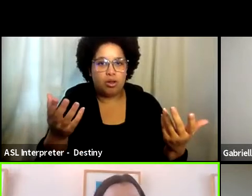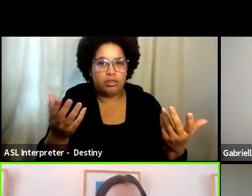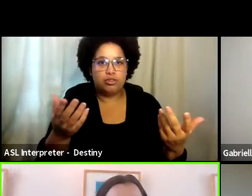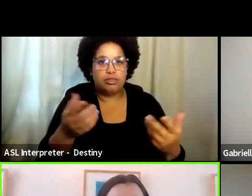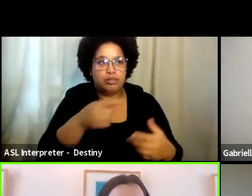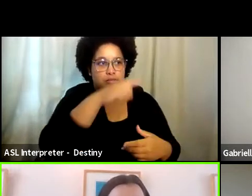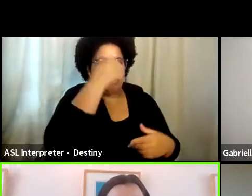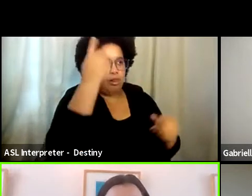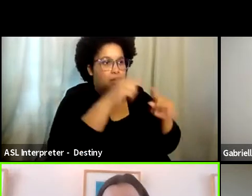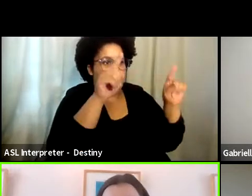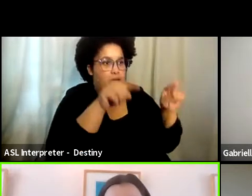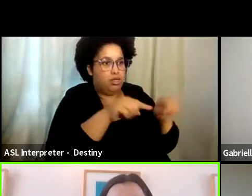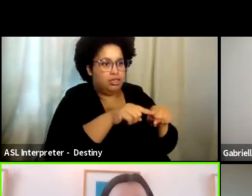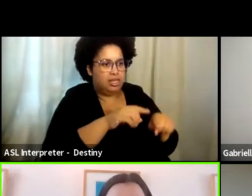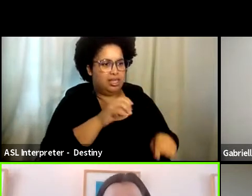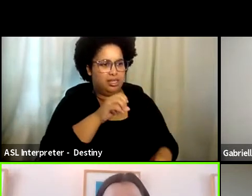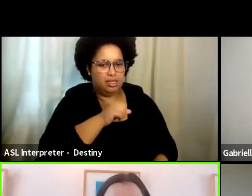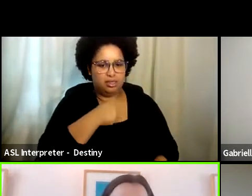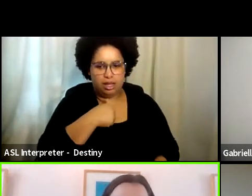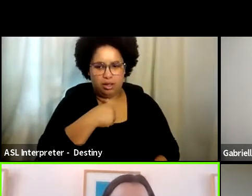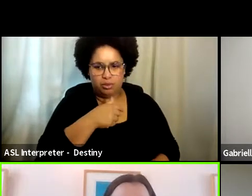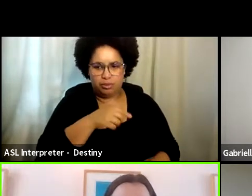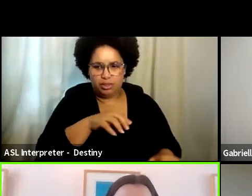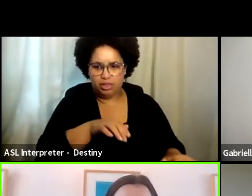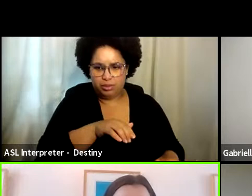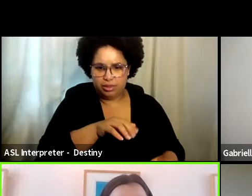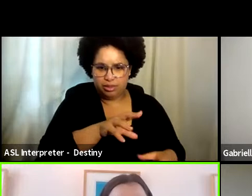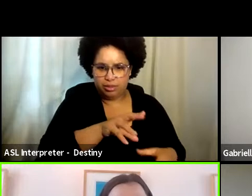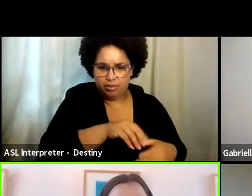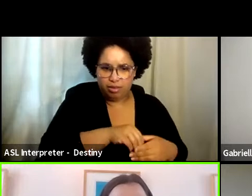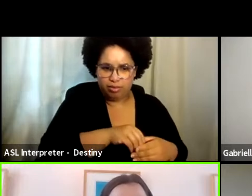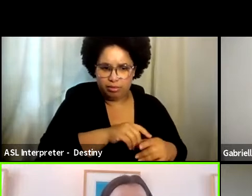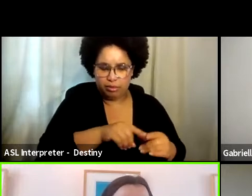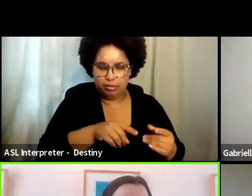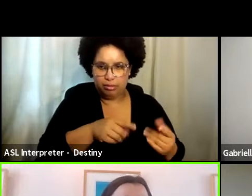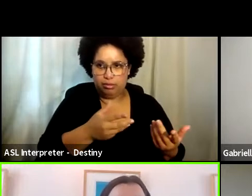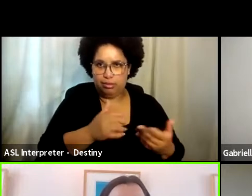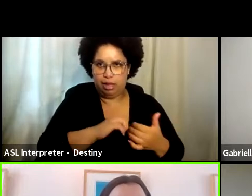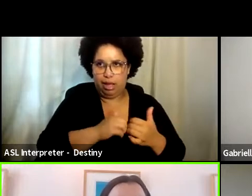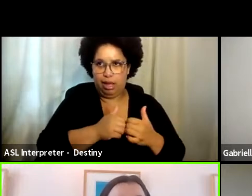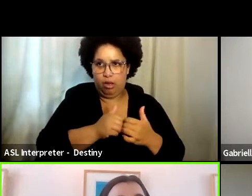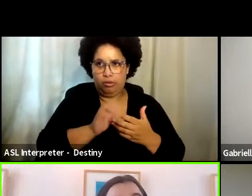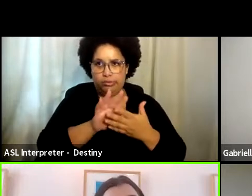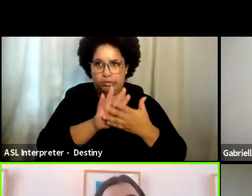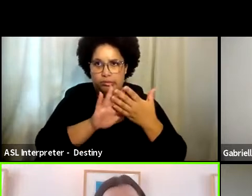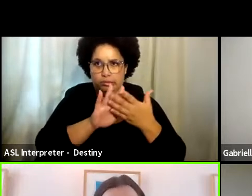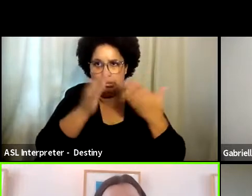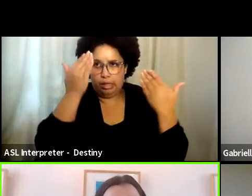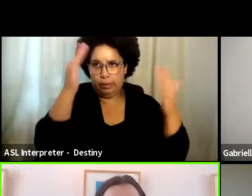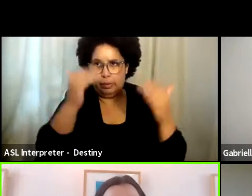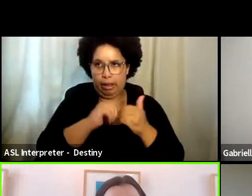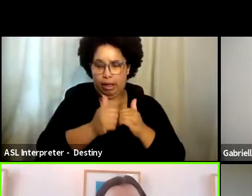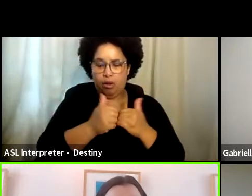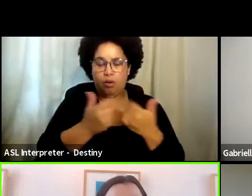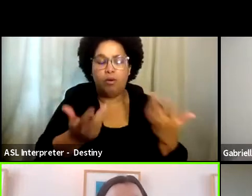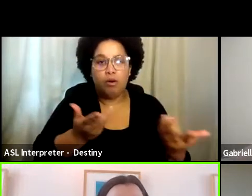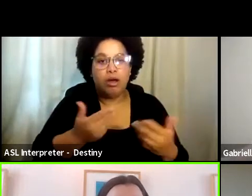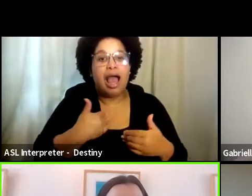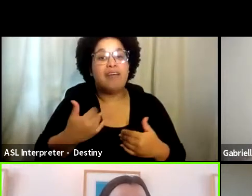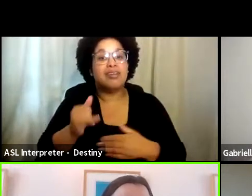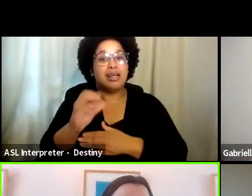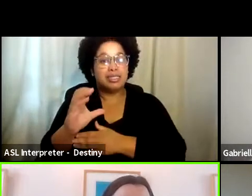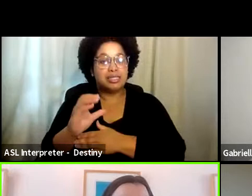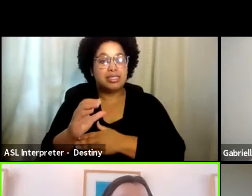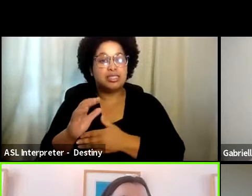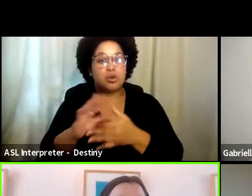box that they're like, I guess I'm going to be doing this, but I don't necessarily know much about it. And so having an intimacy coordinator there to help